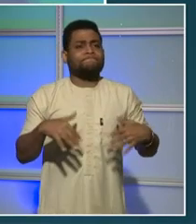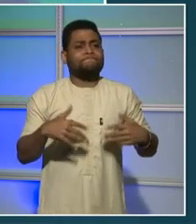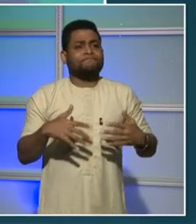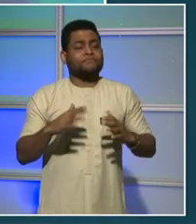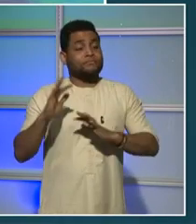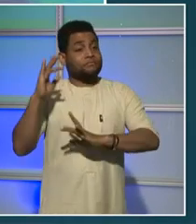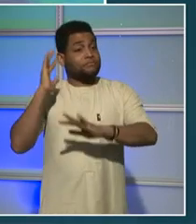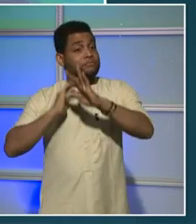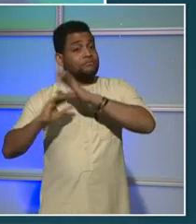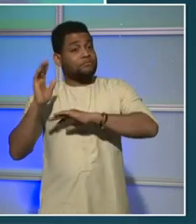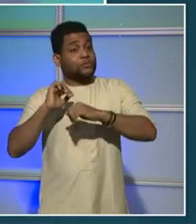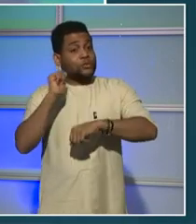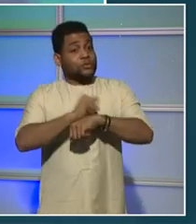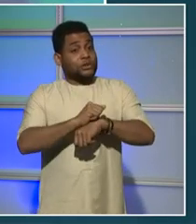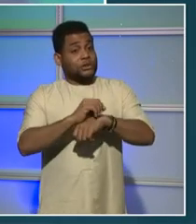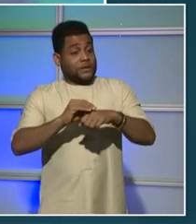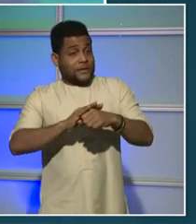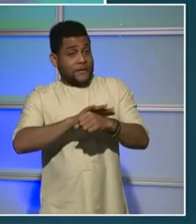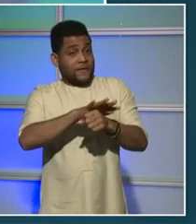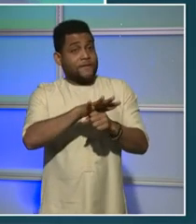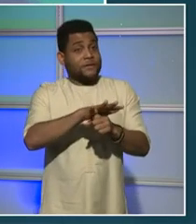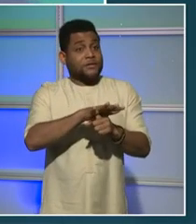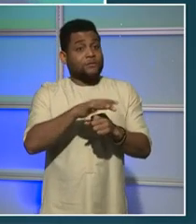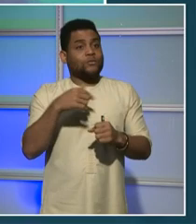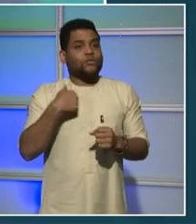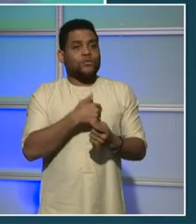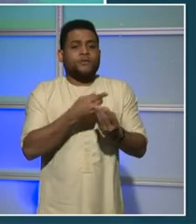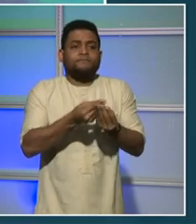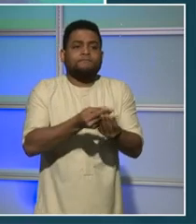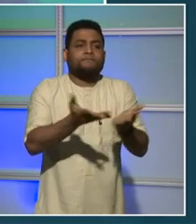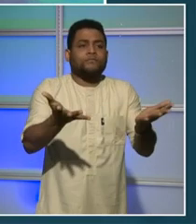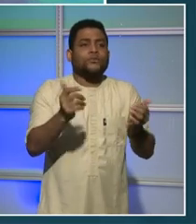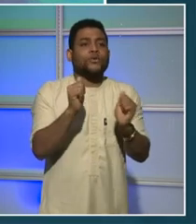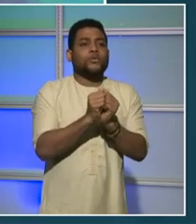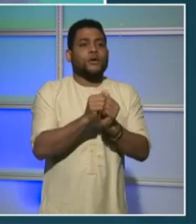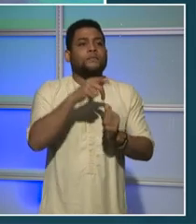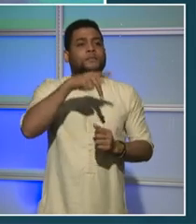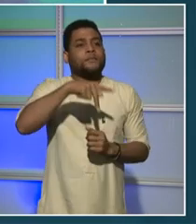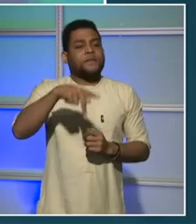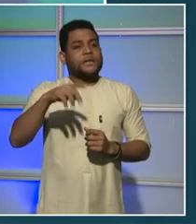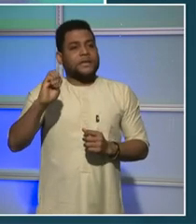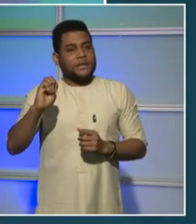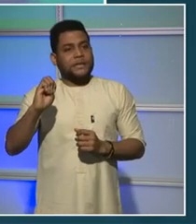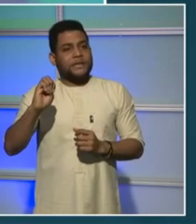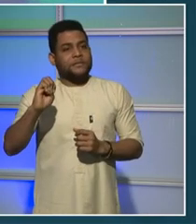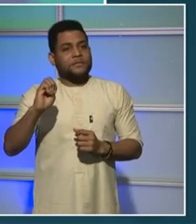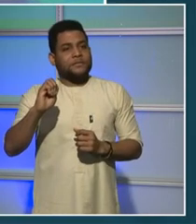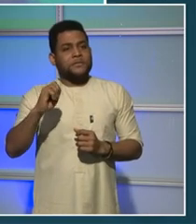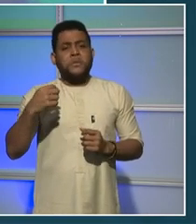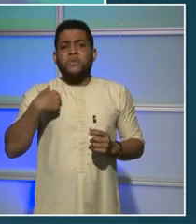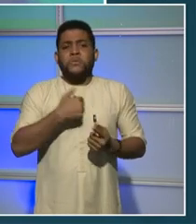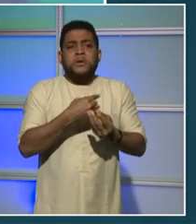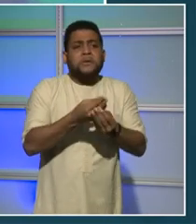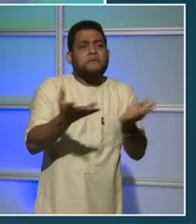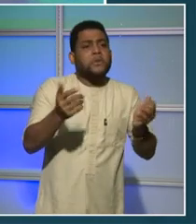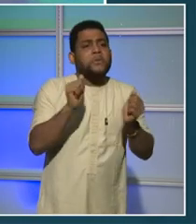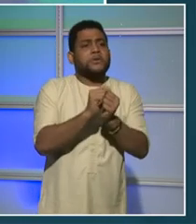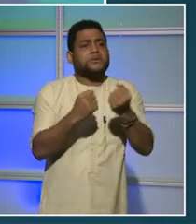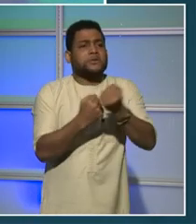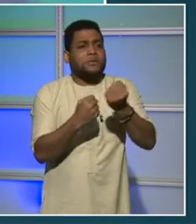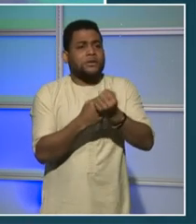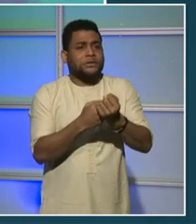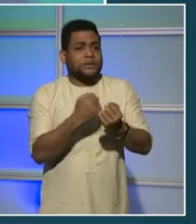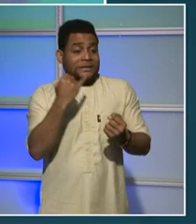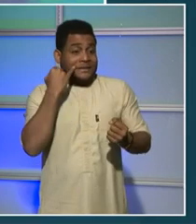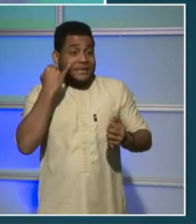them with PPE. We provided them with support they need if they get sick with COVID so they don't have to go into their personal sick